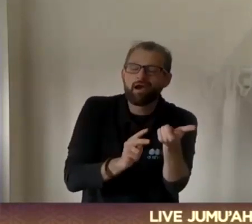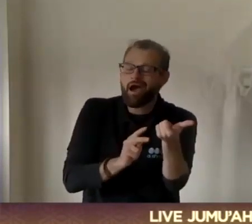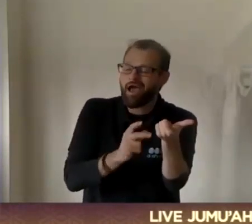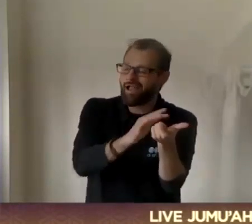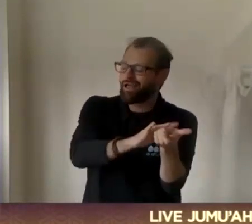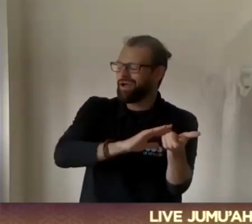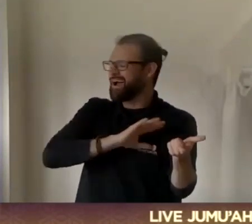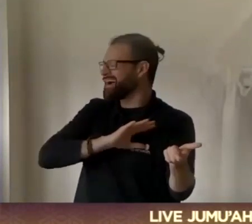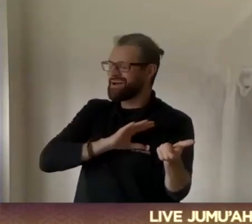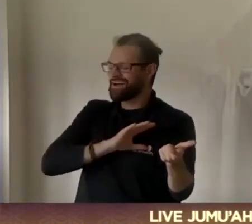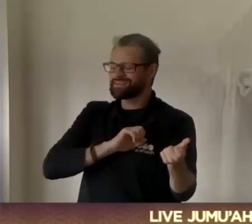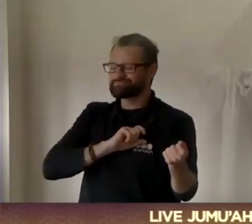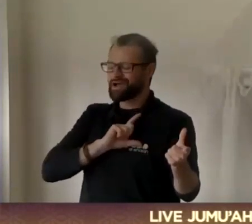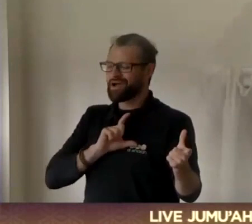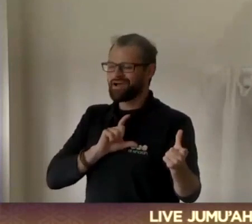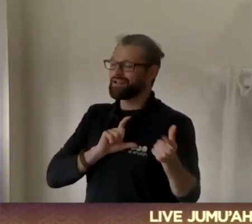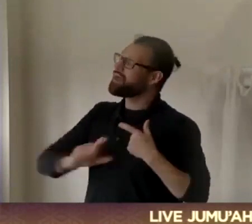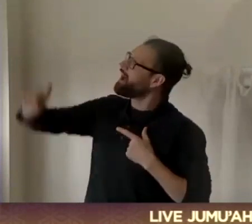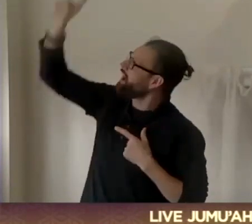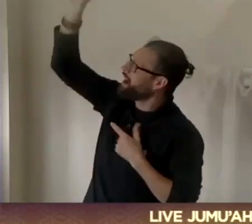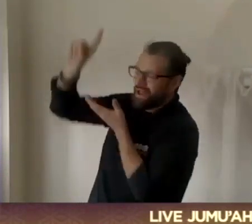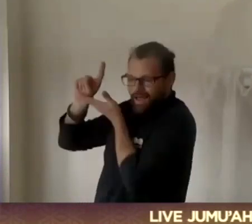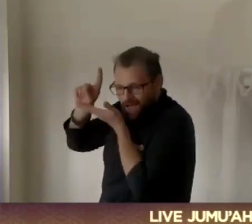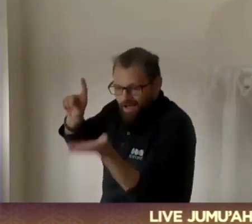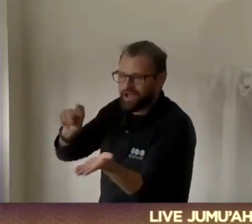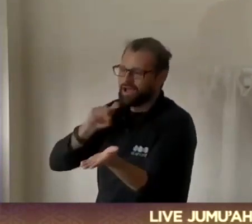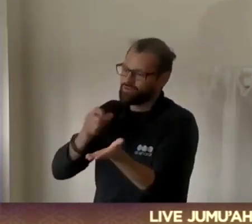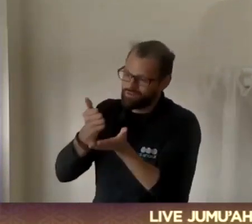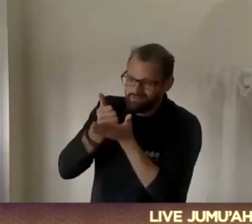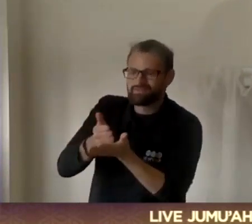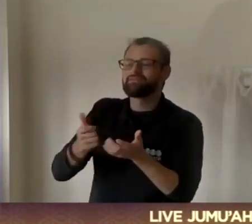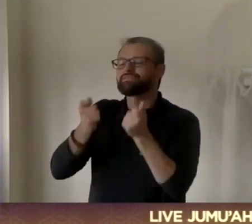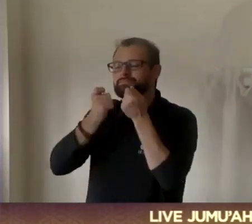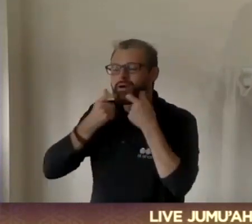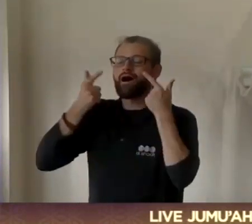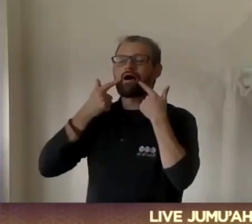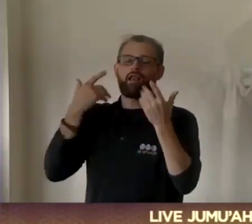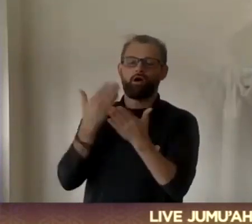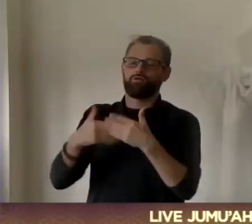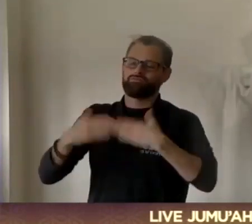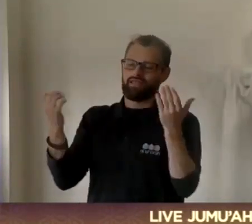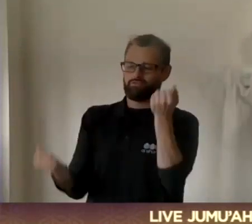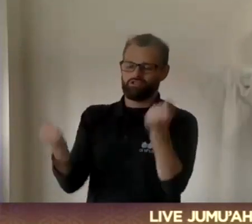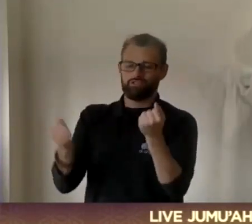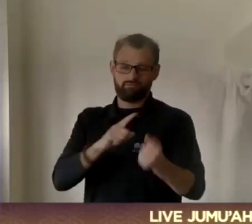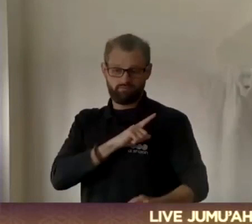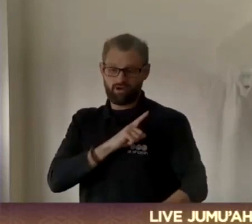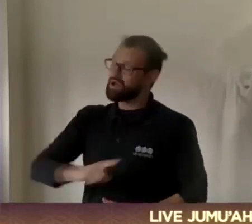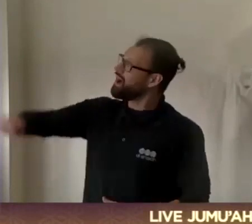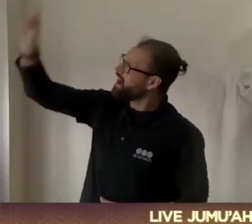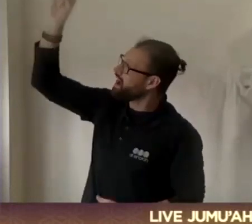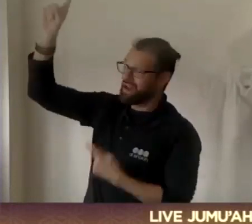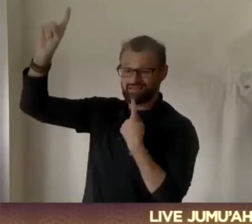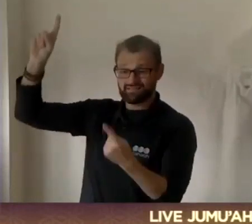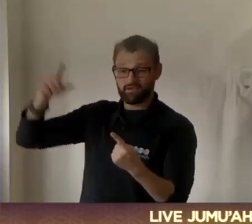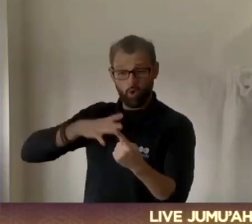a smile on the face of someone, Allah will grant you a smile on the day of judgment. Subhanallah. Why? Because Allah says, if we wanted, we